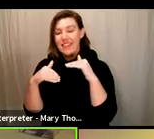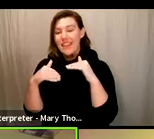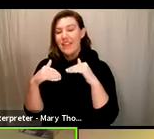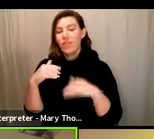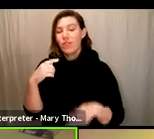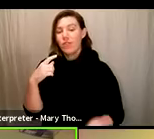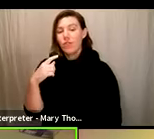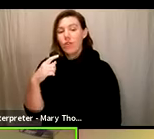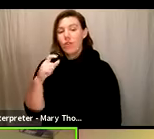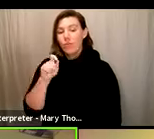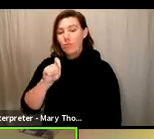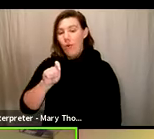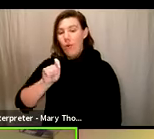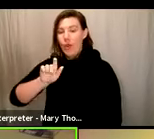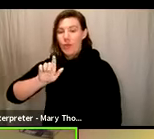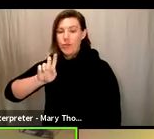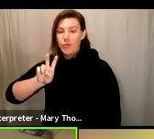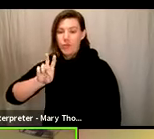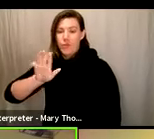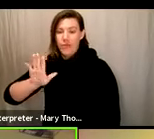quarter of a percent difference.